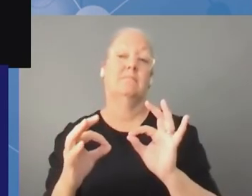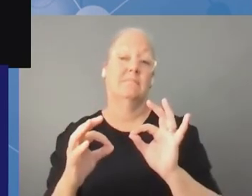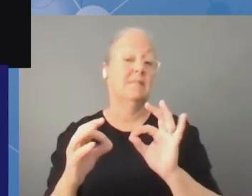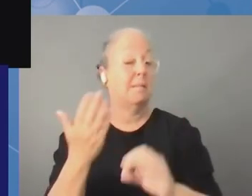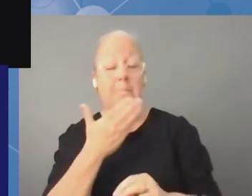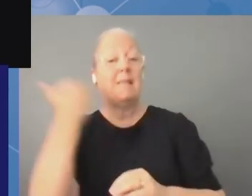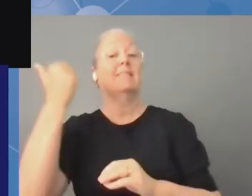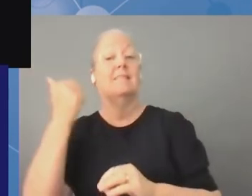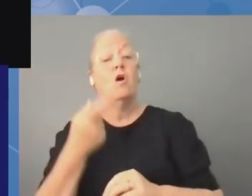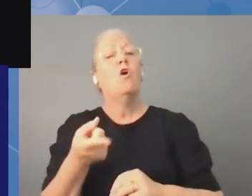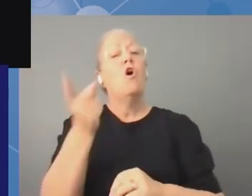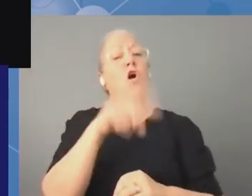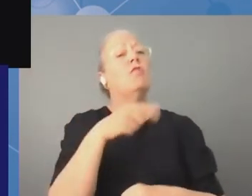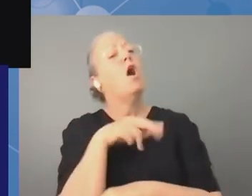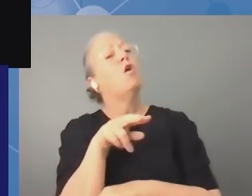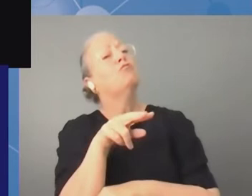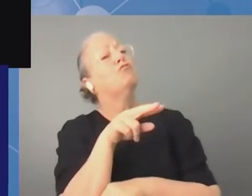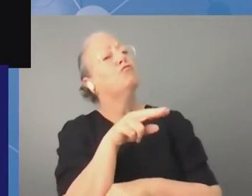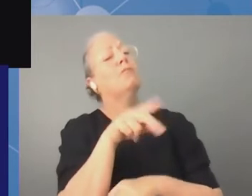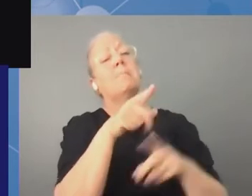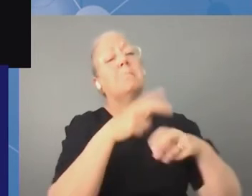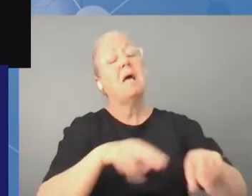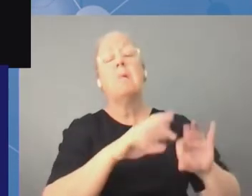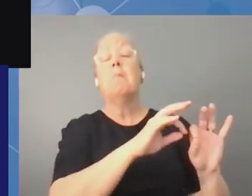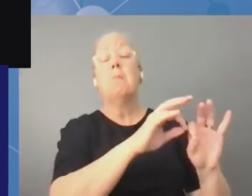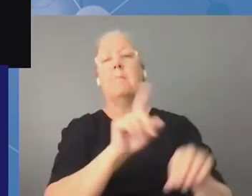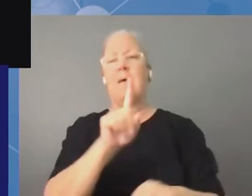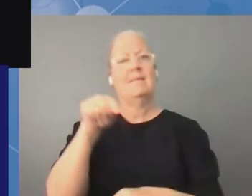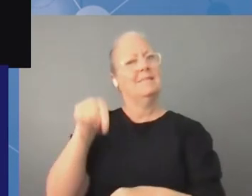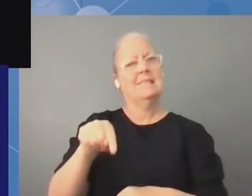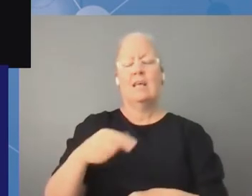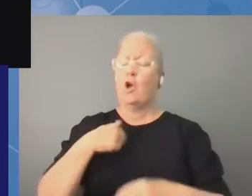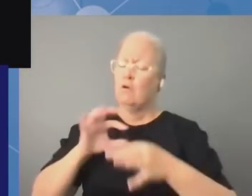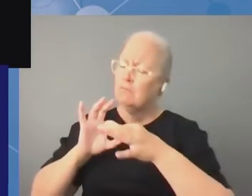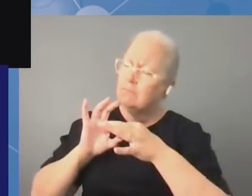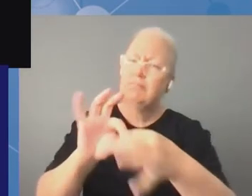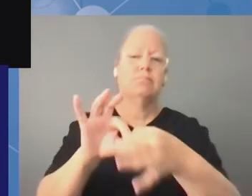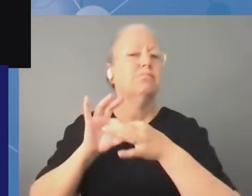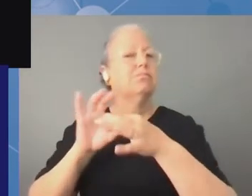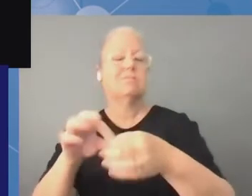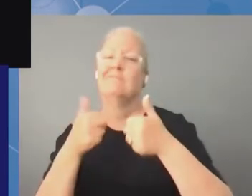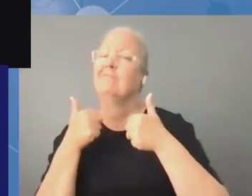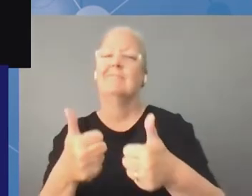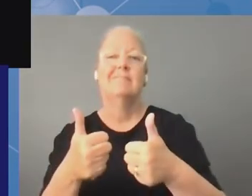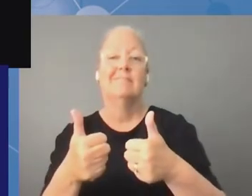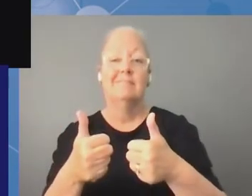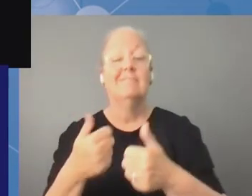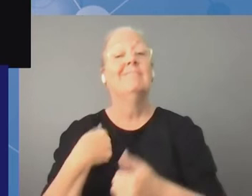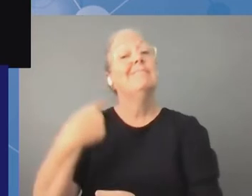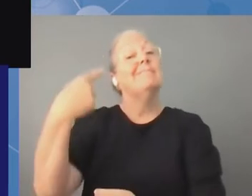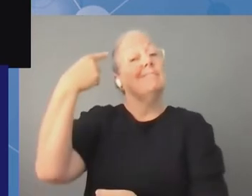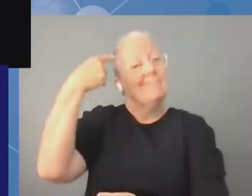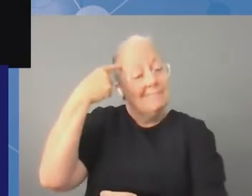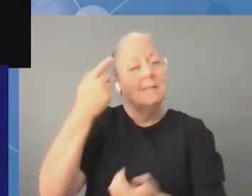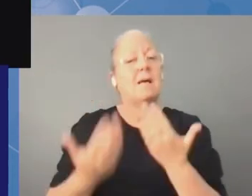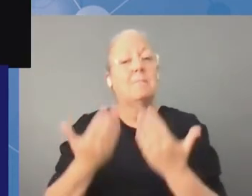discussions because we heard much more engaged and we thought that um next